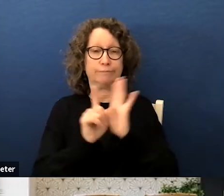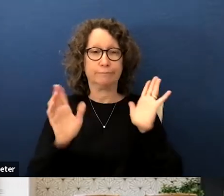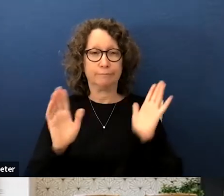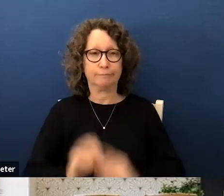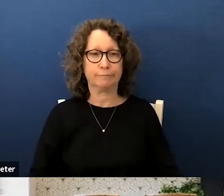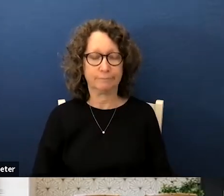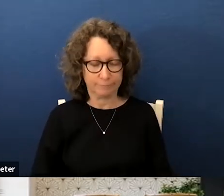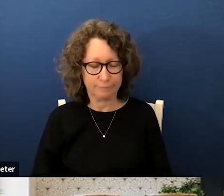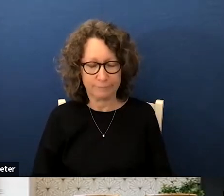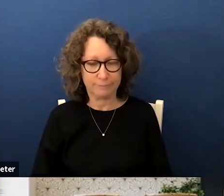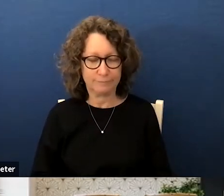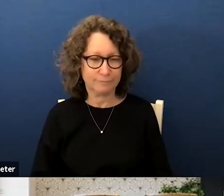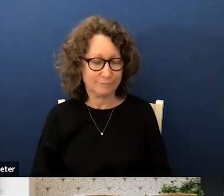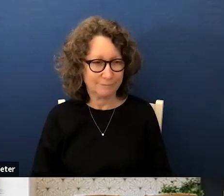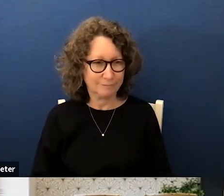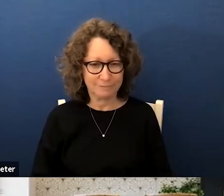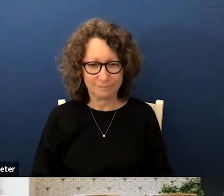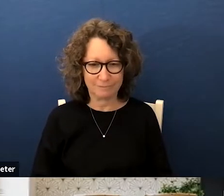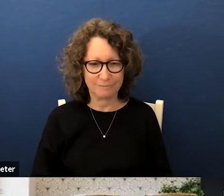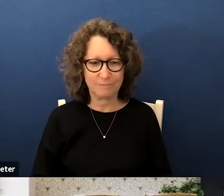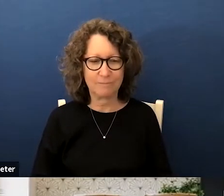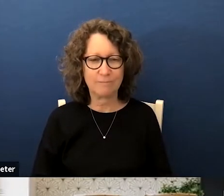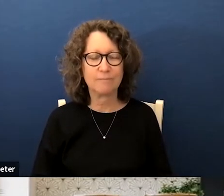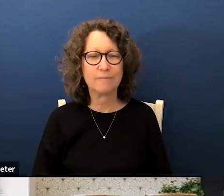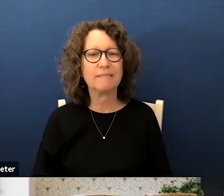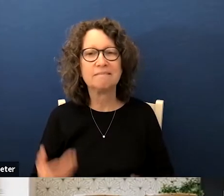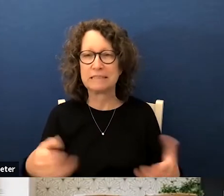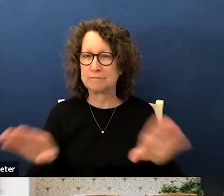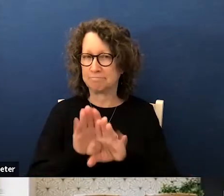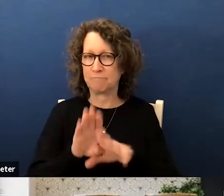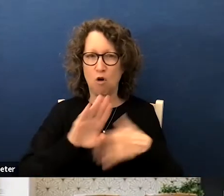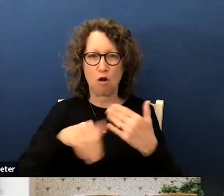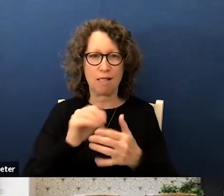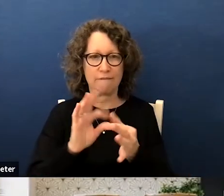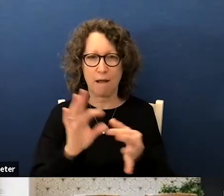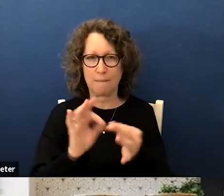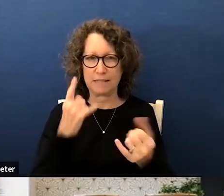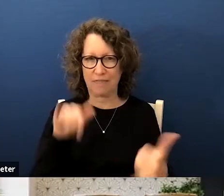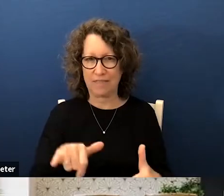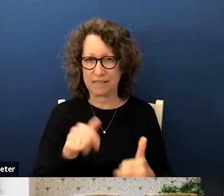thank you president for that concludes public comment on this item